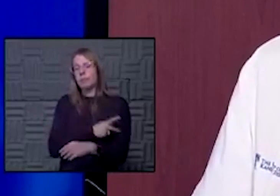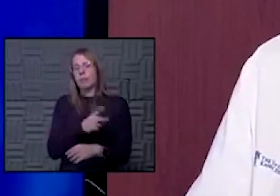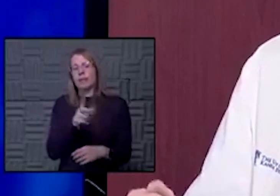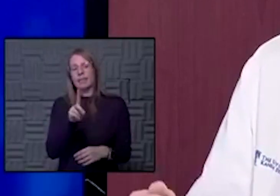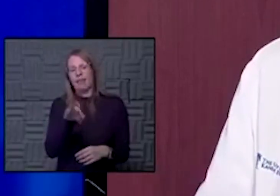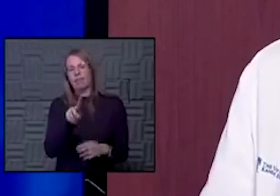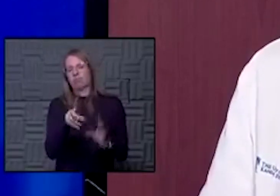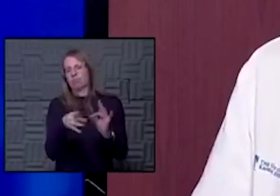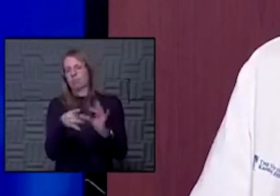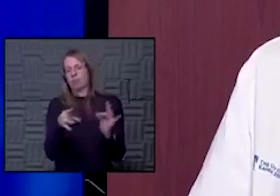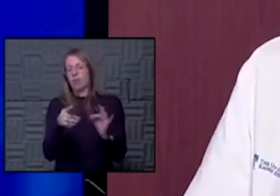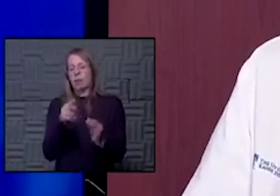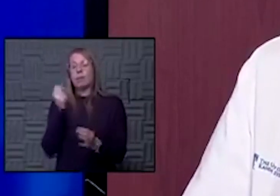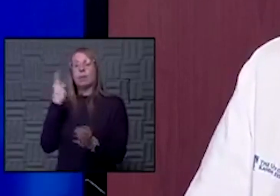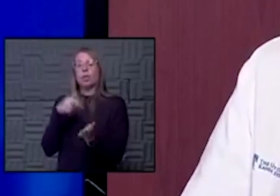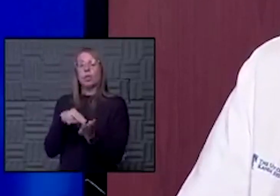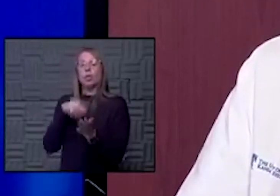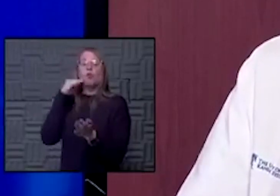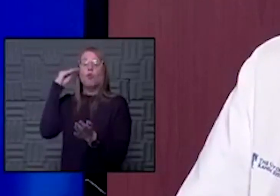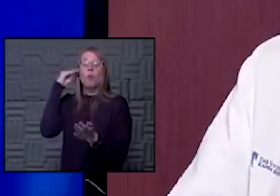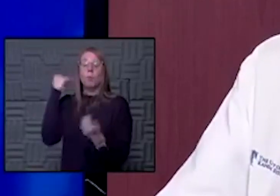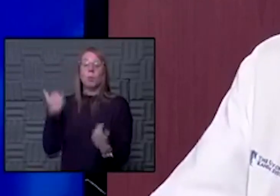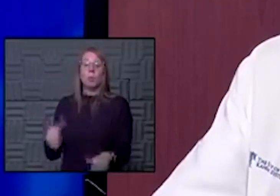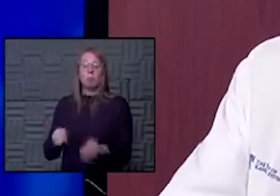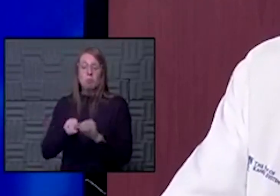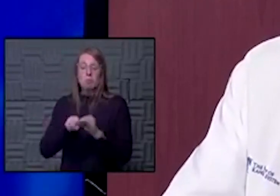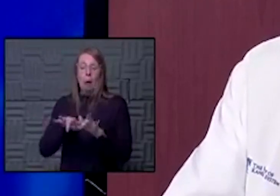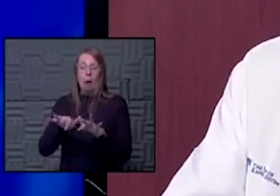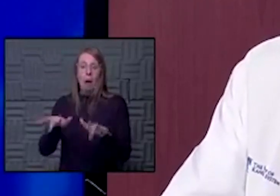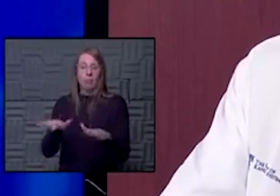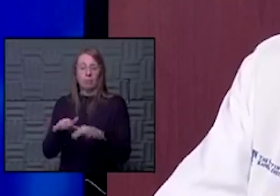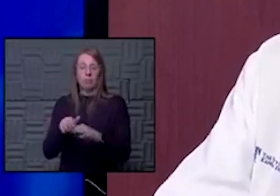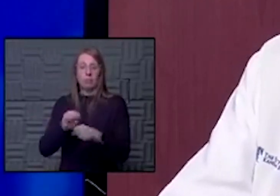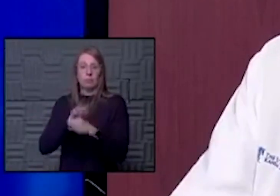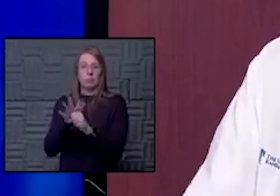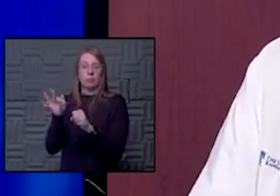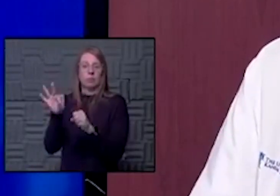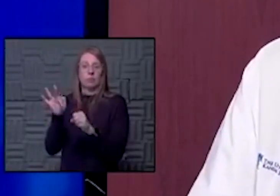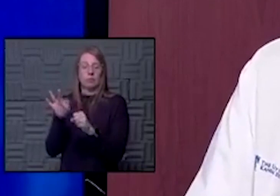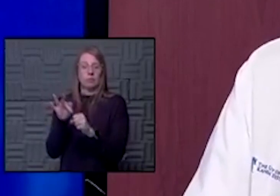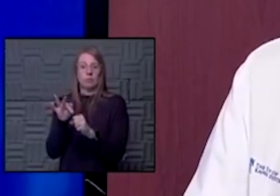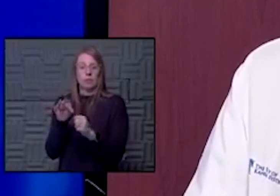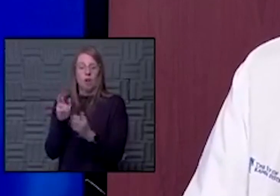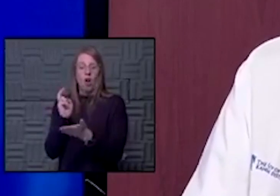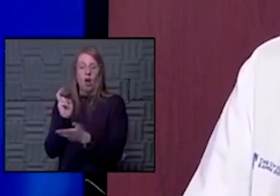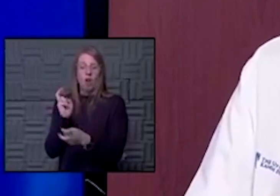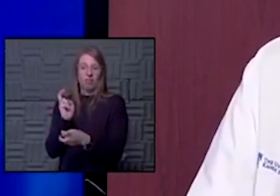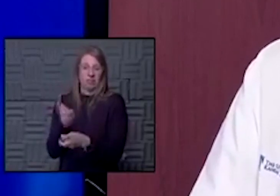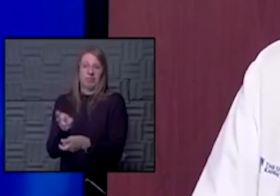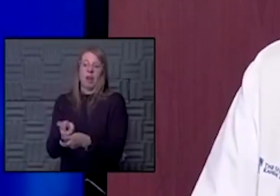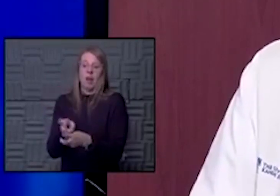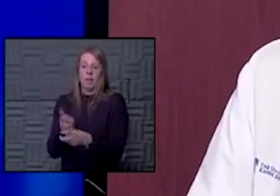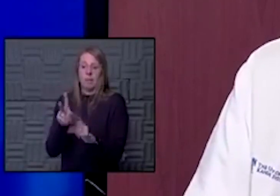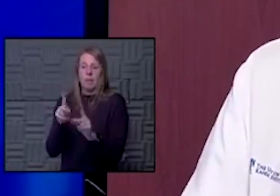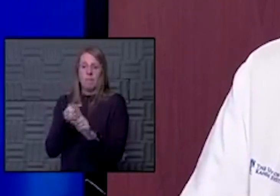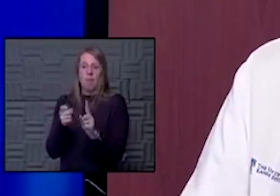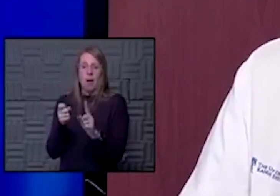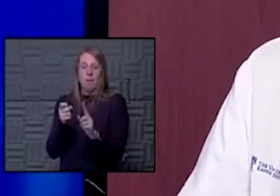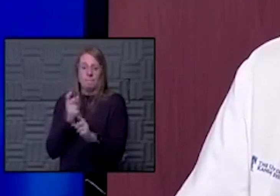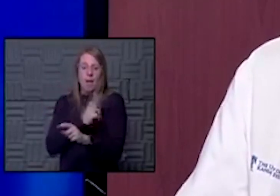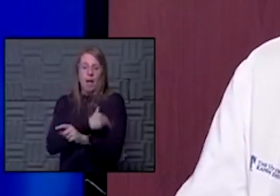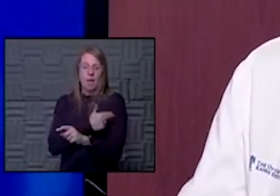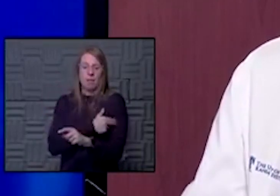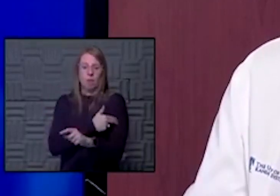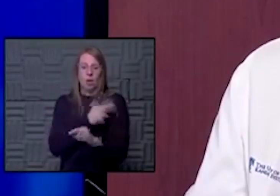has been that with nursing homes plagued by COVID-19, it's been harder to get people from the hospital into